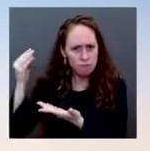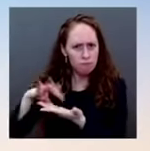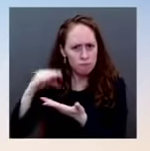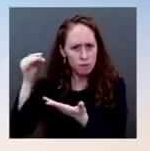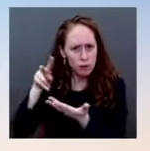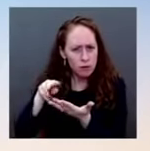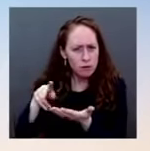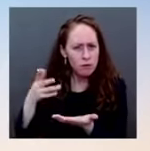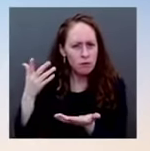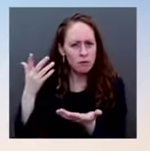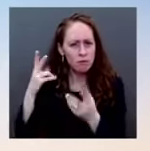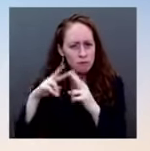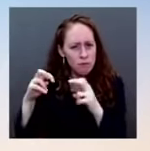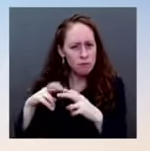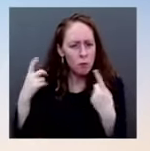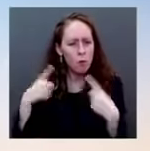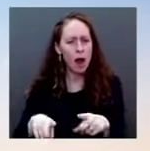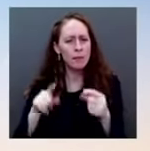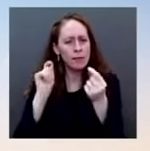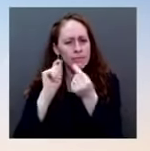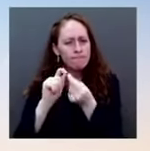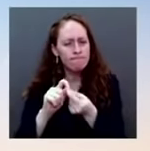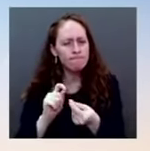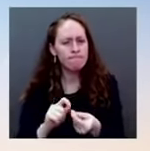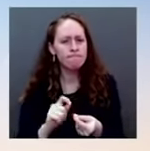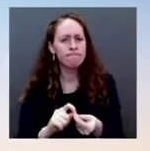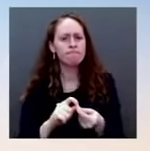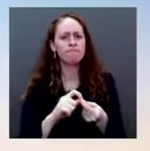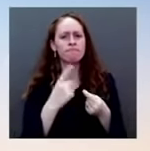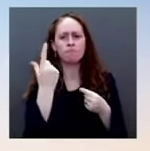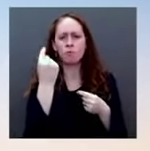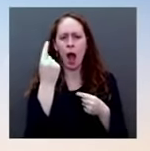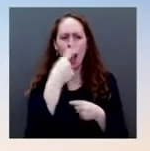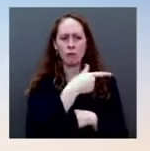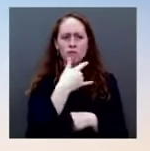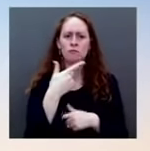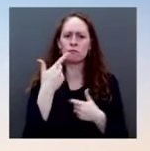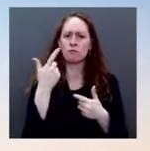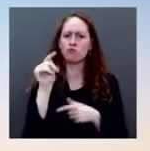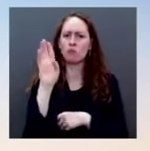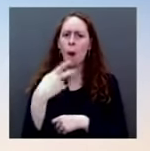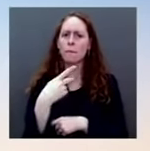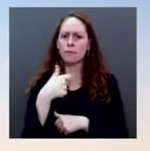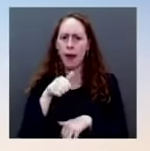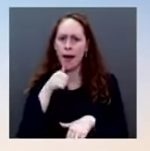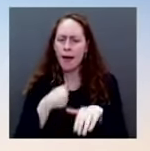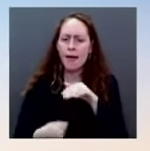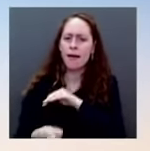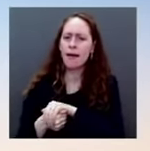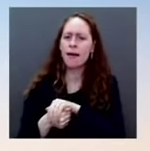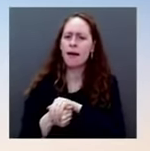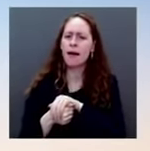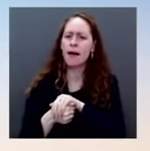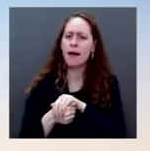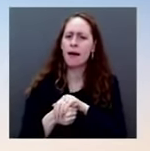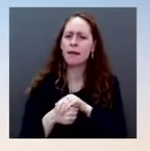interactions with President Putin? On that question, I've got nothing for you. Okay, to current policy, then.